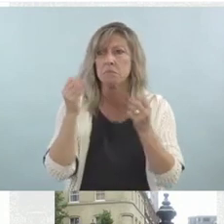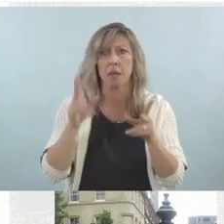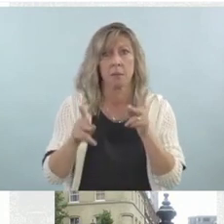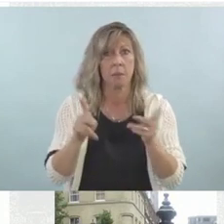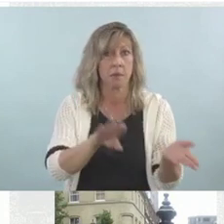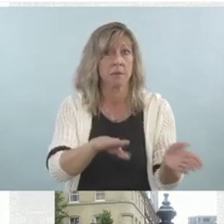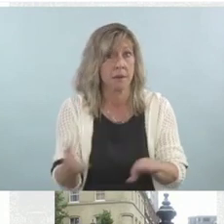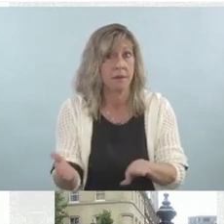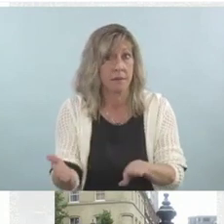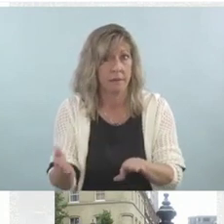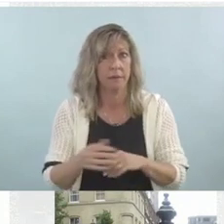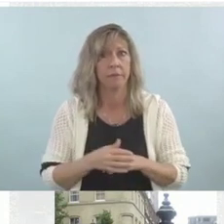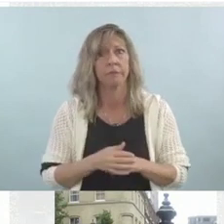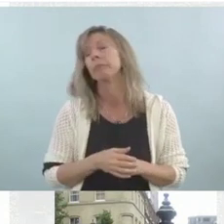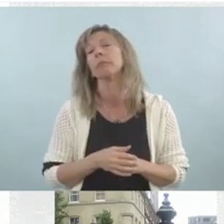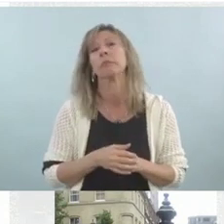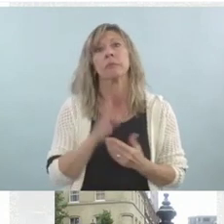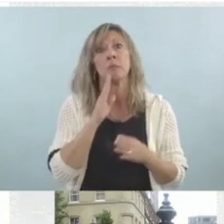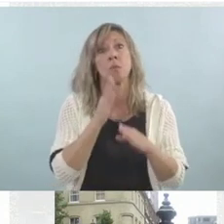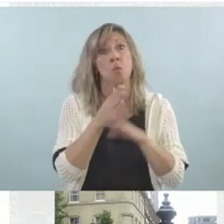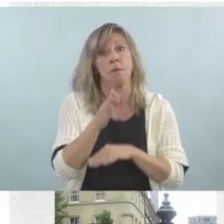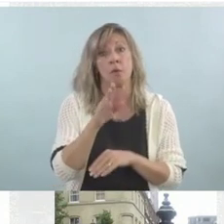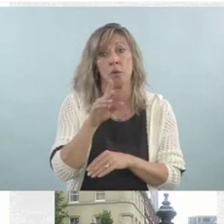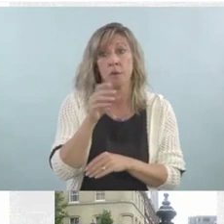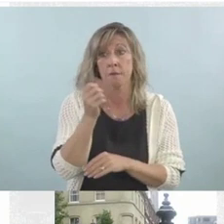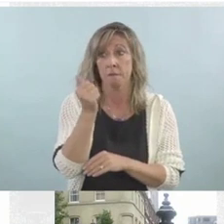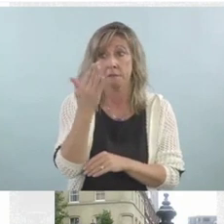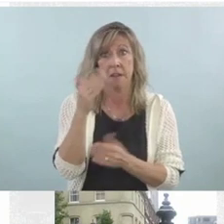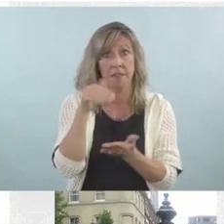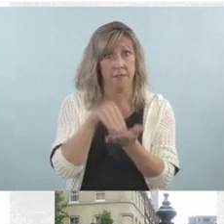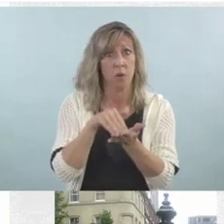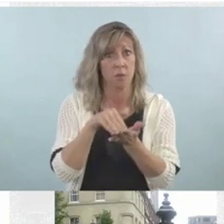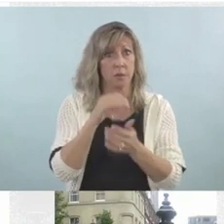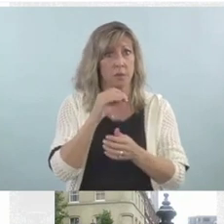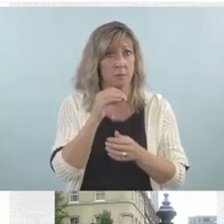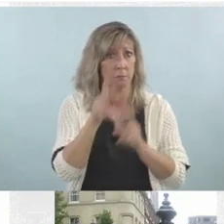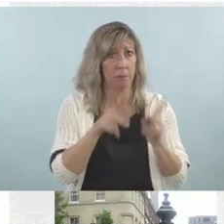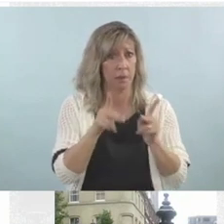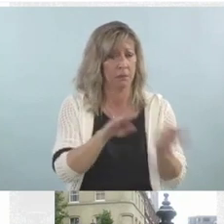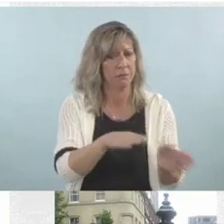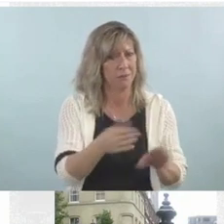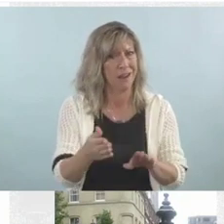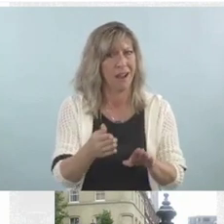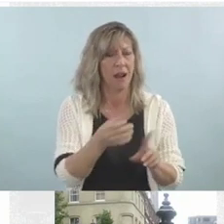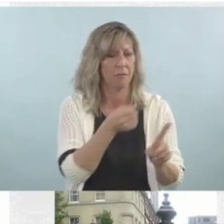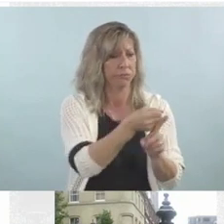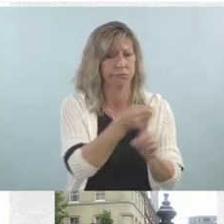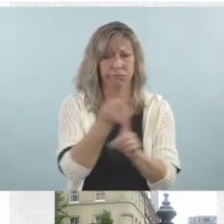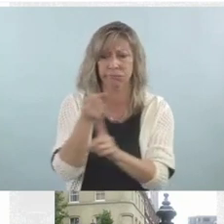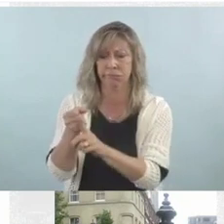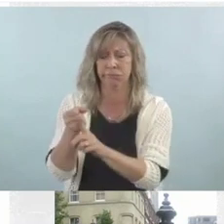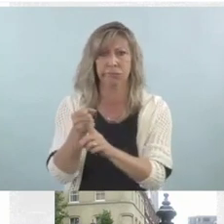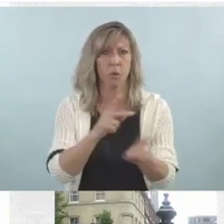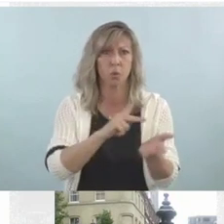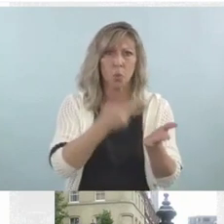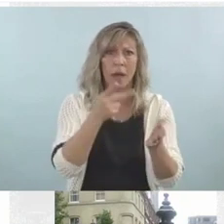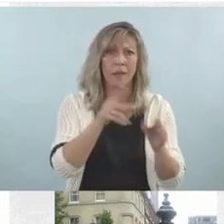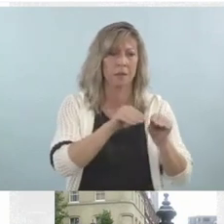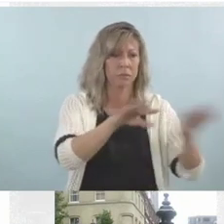Over 15,000 people were killed in two epidemics of cholera in the mid-1800s.